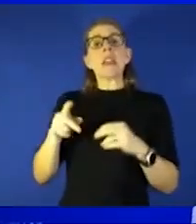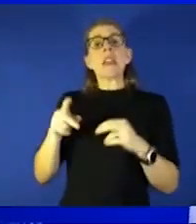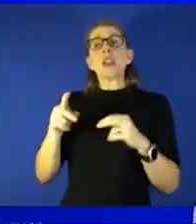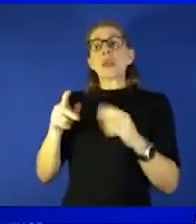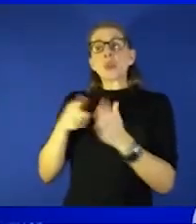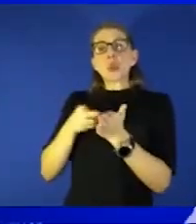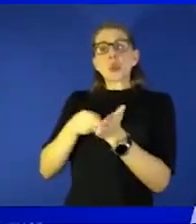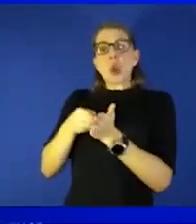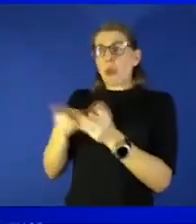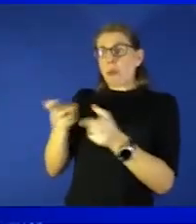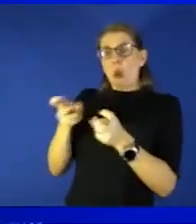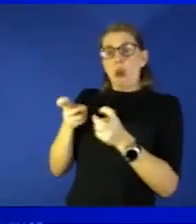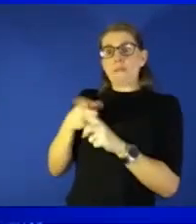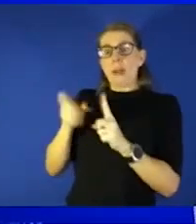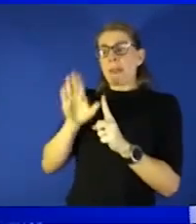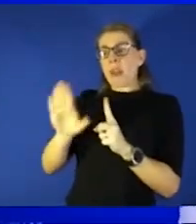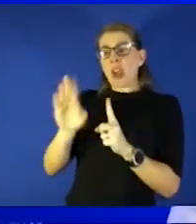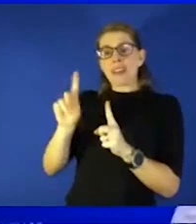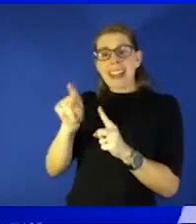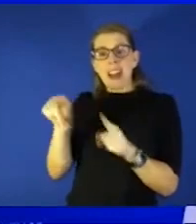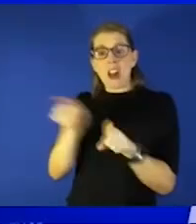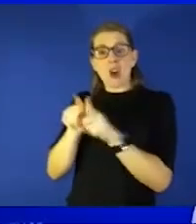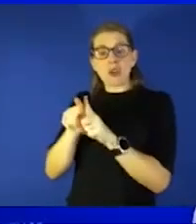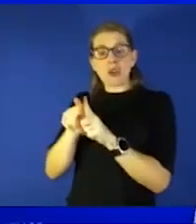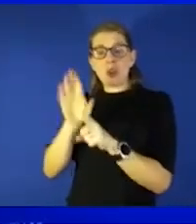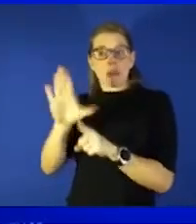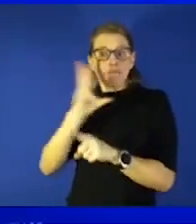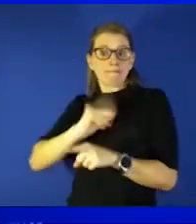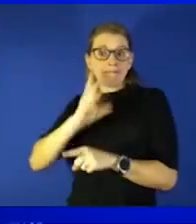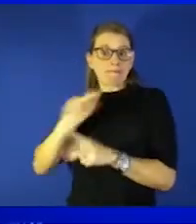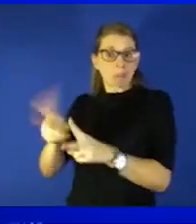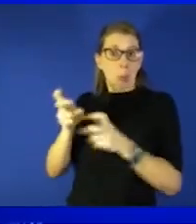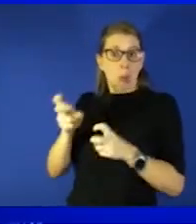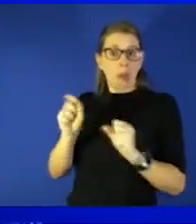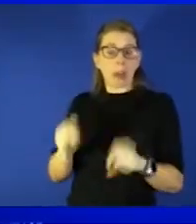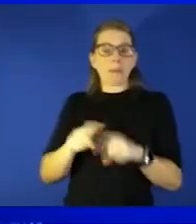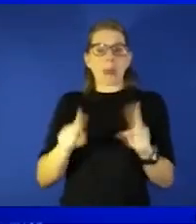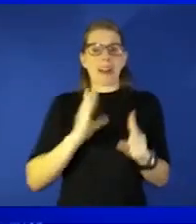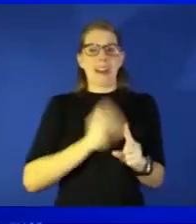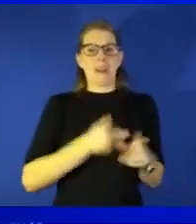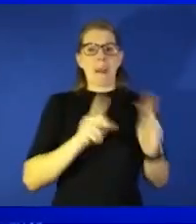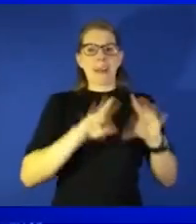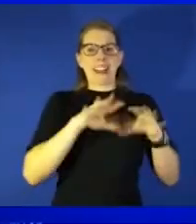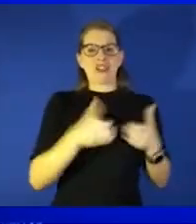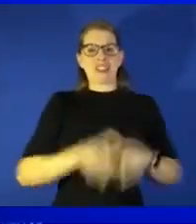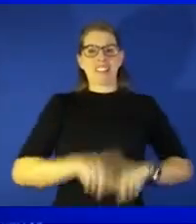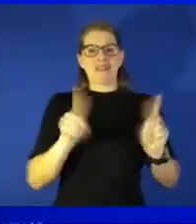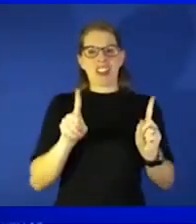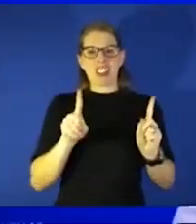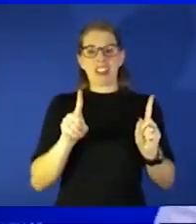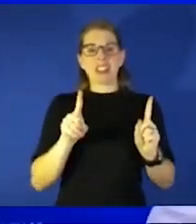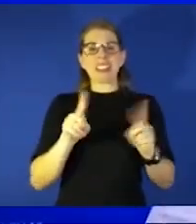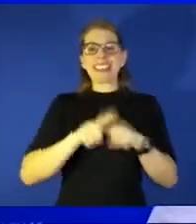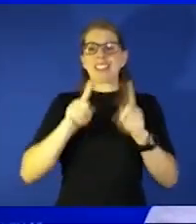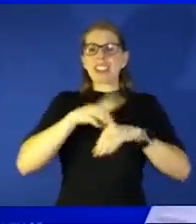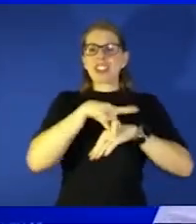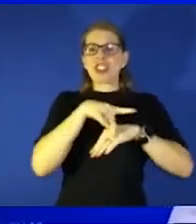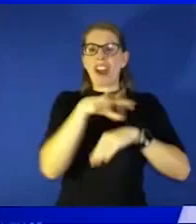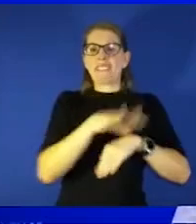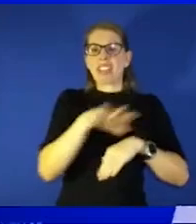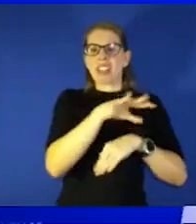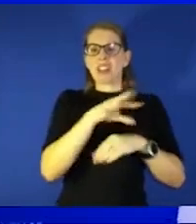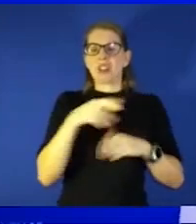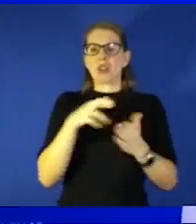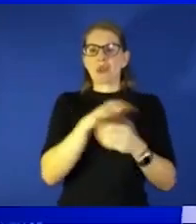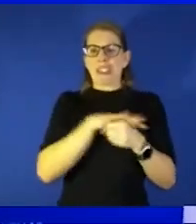from their experience and apply that to us but our populations are so different we have different geographic regions we have obviously we